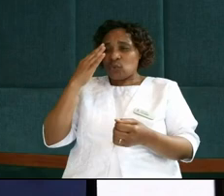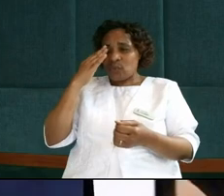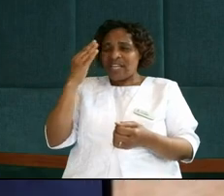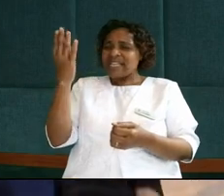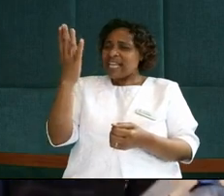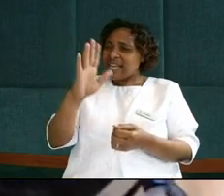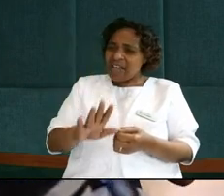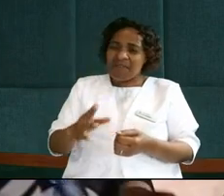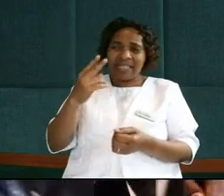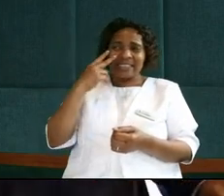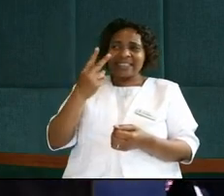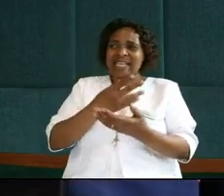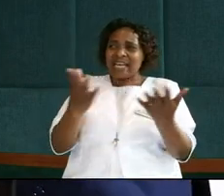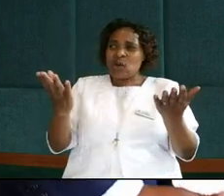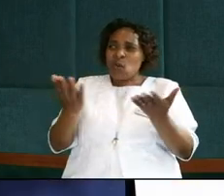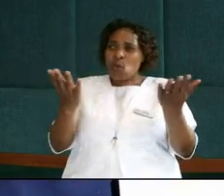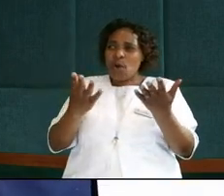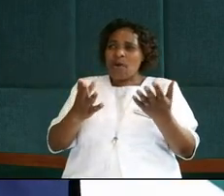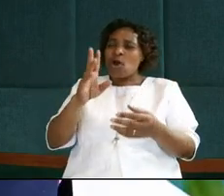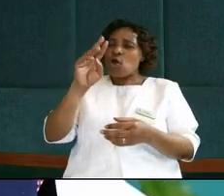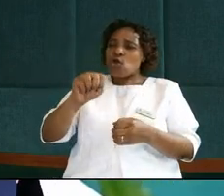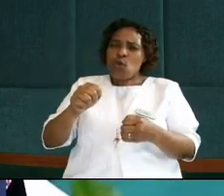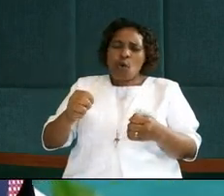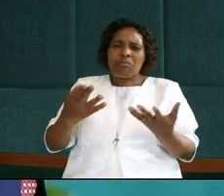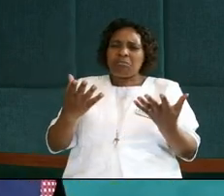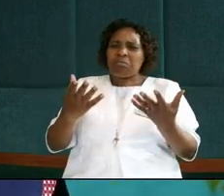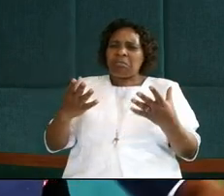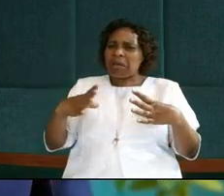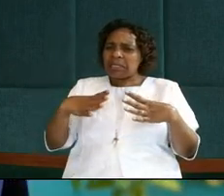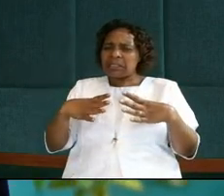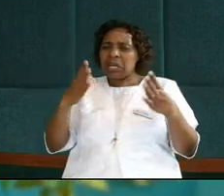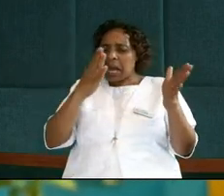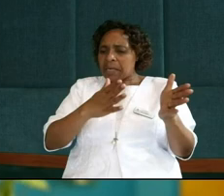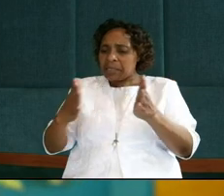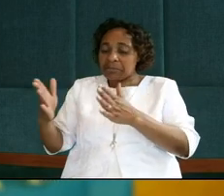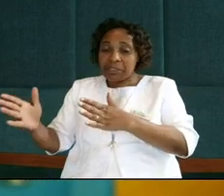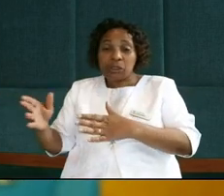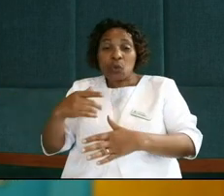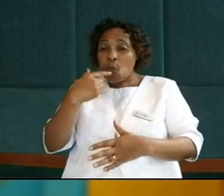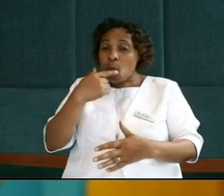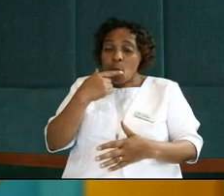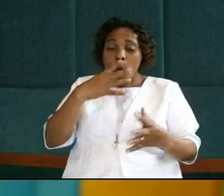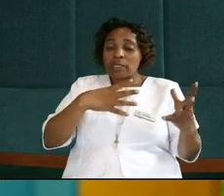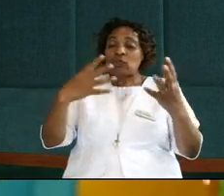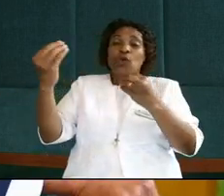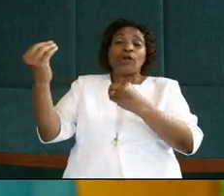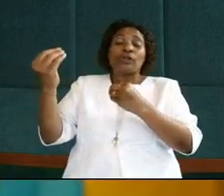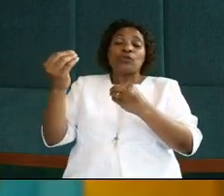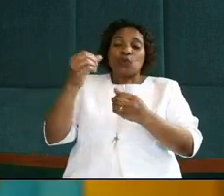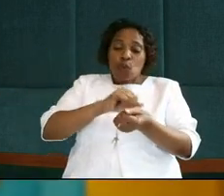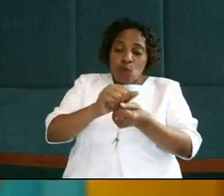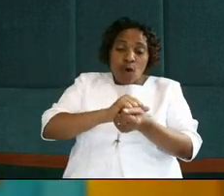had never seen any Passover where there were no prior arrangement of who is going to wash their